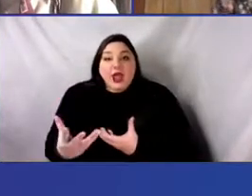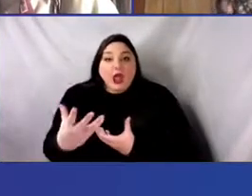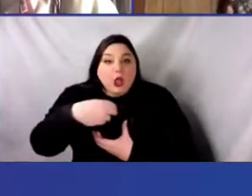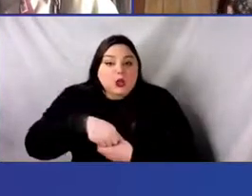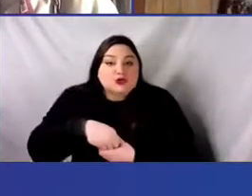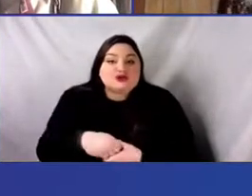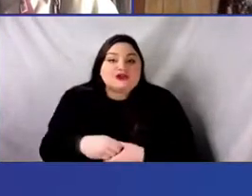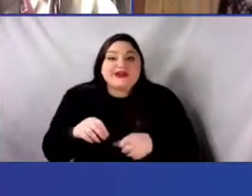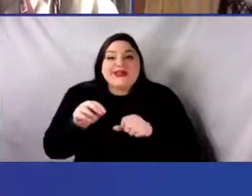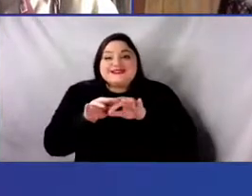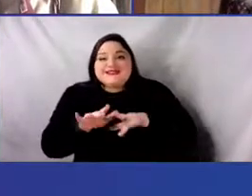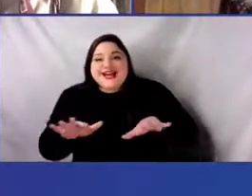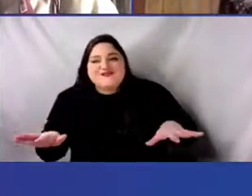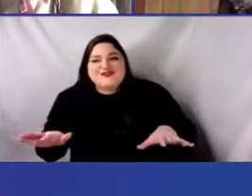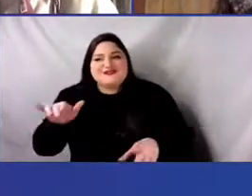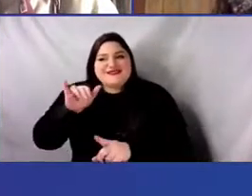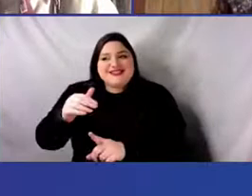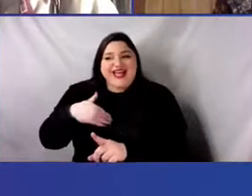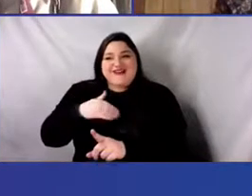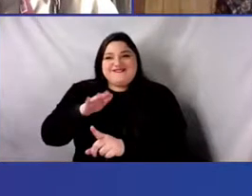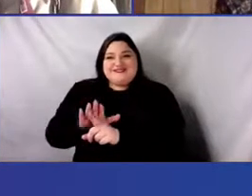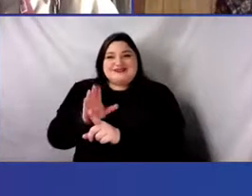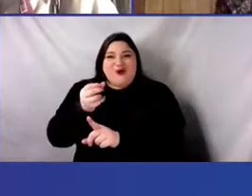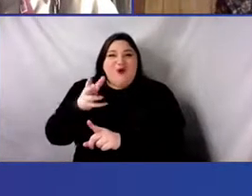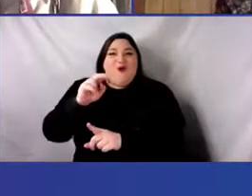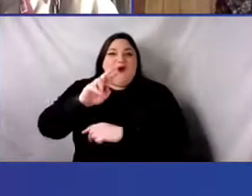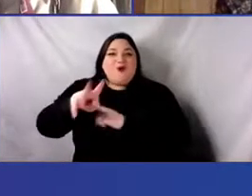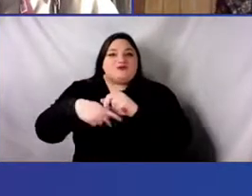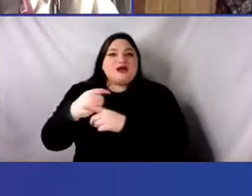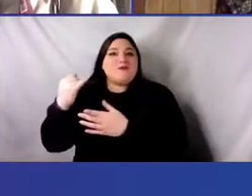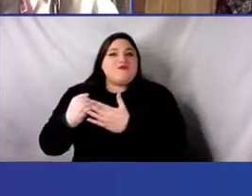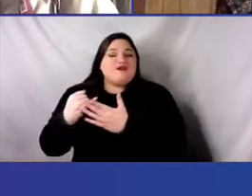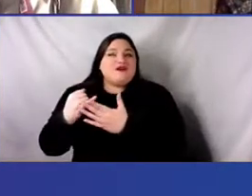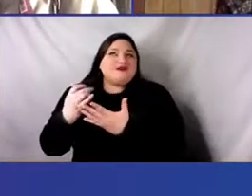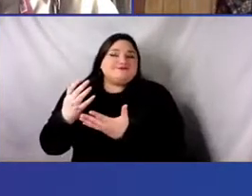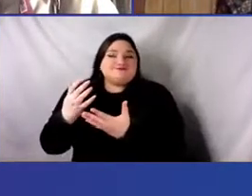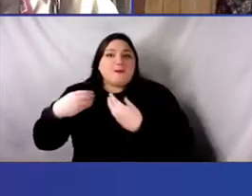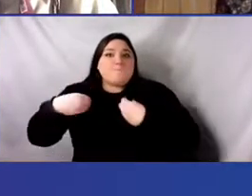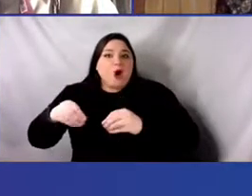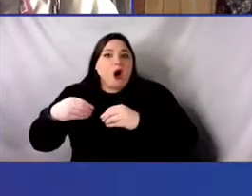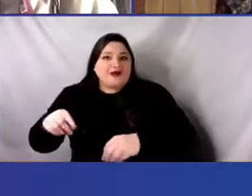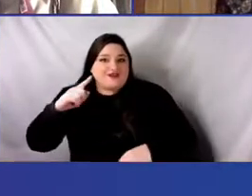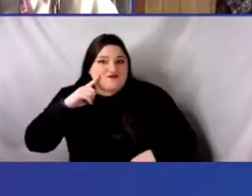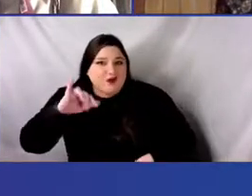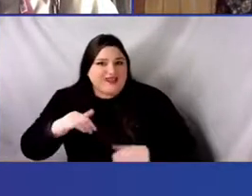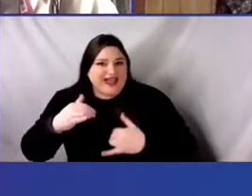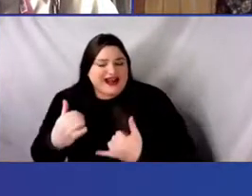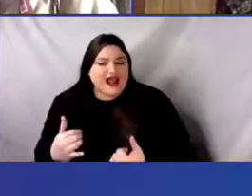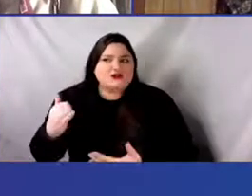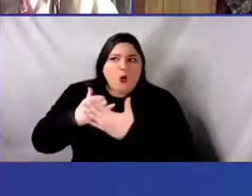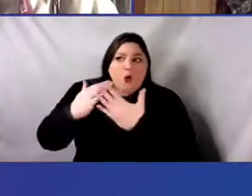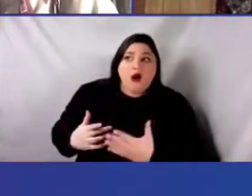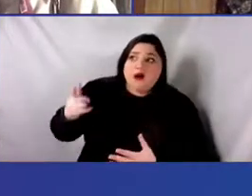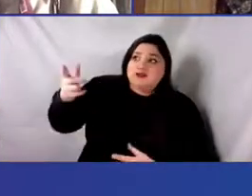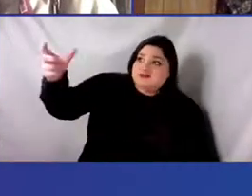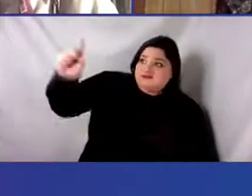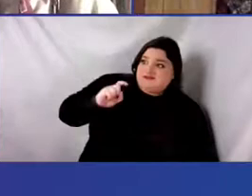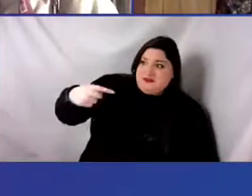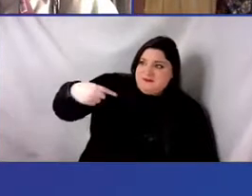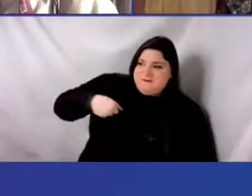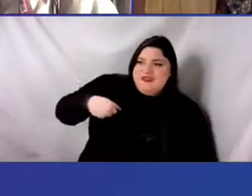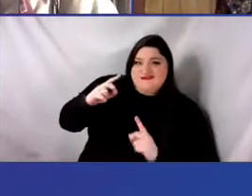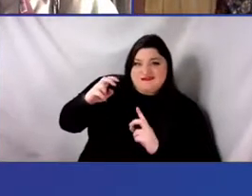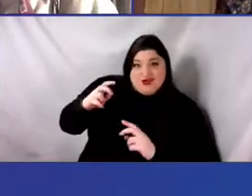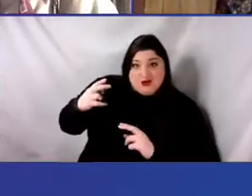Now that is something that artists can be suspicious of in addition to wanting to see resource redistribution